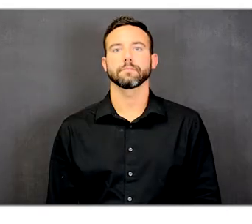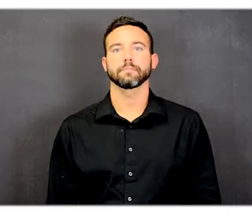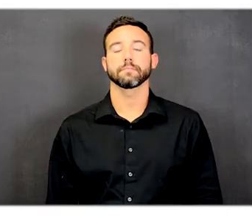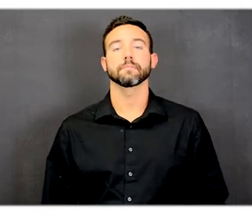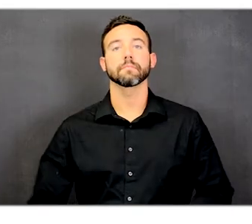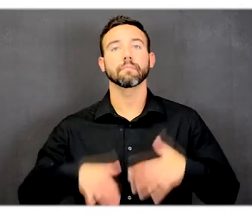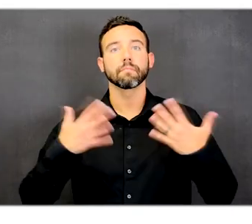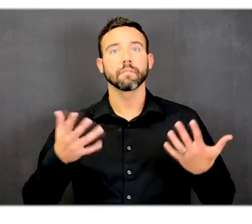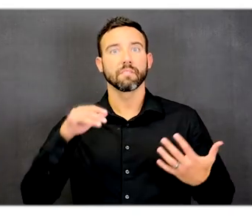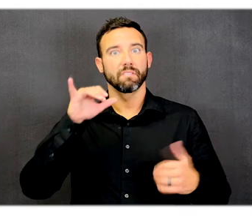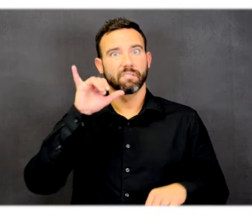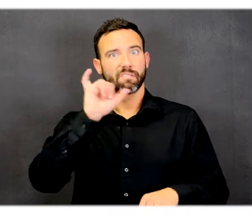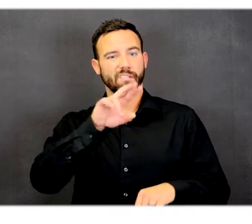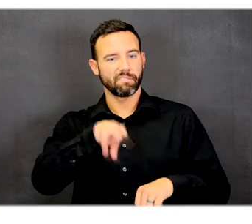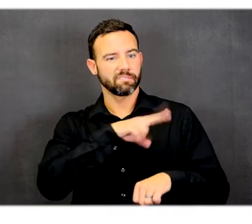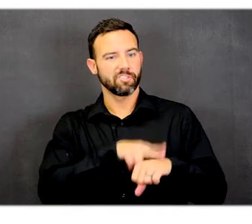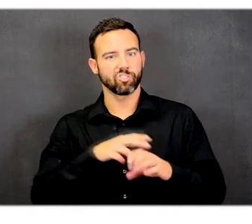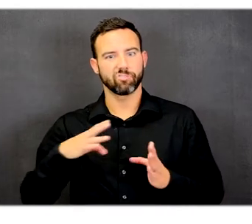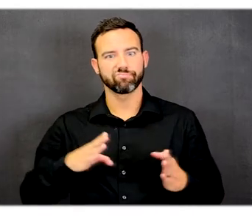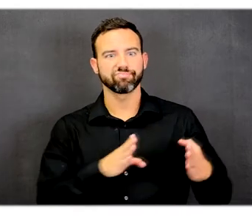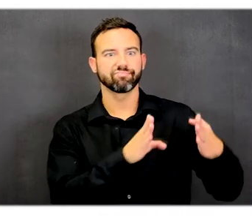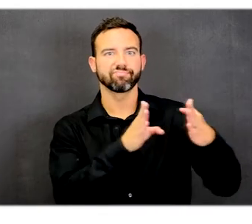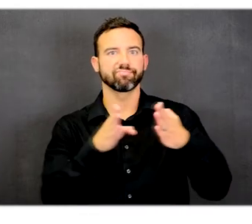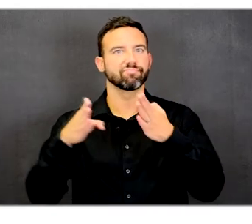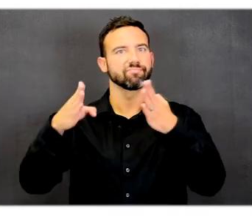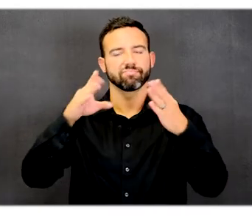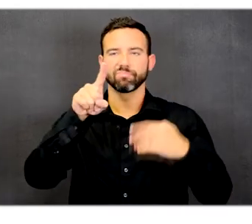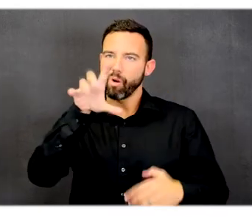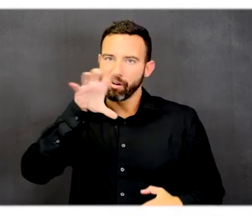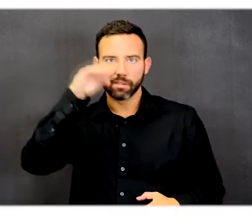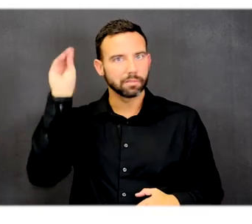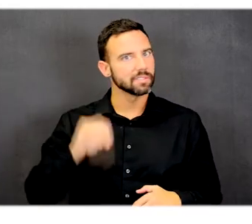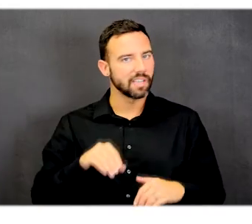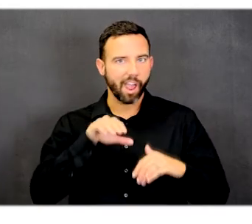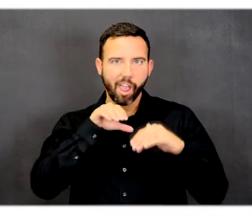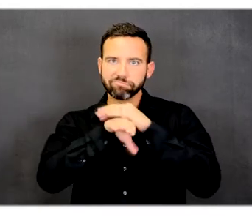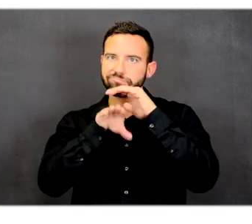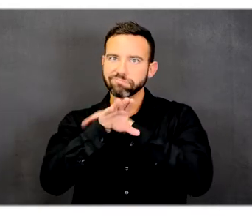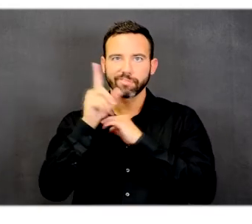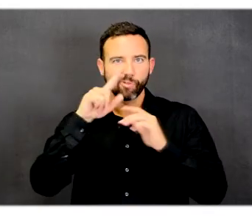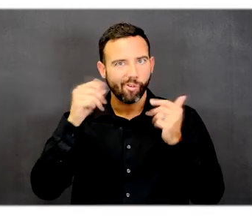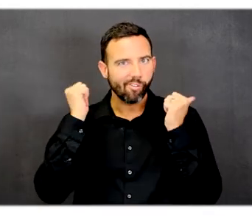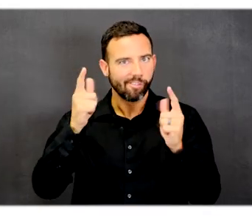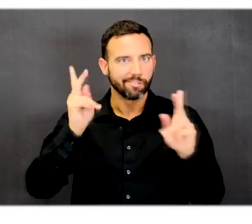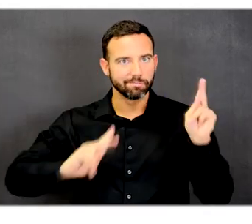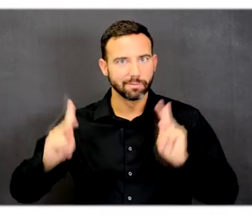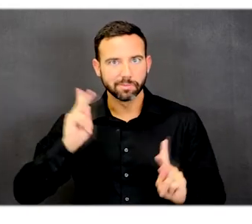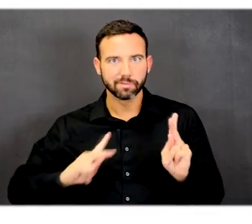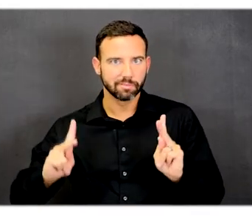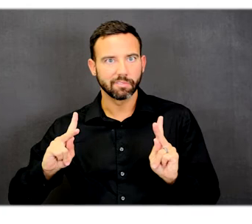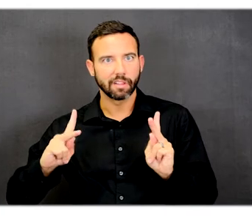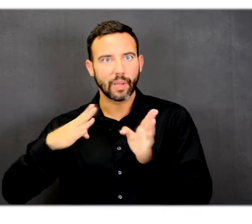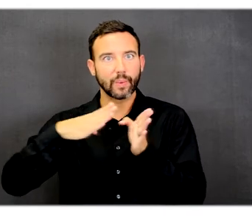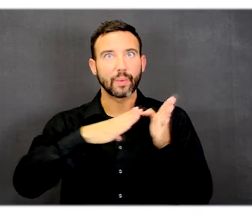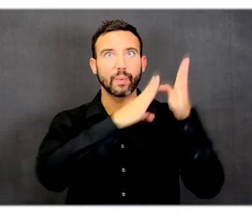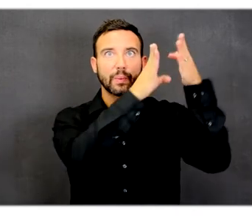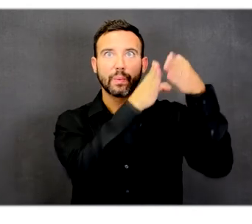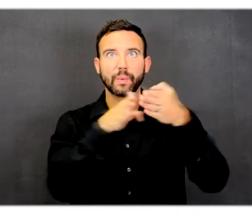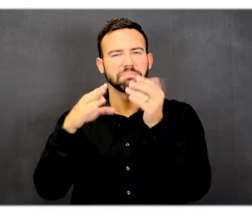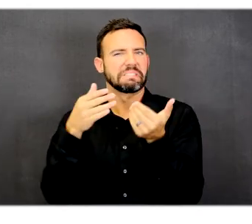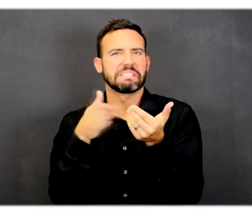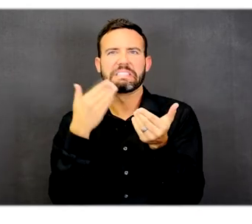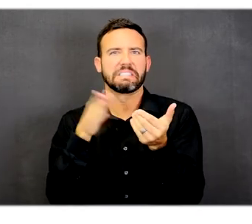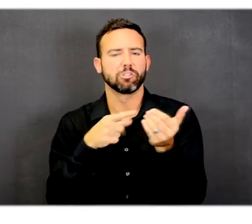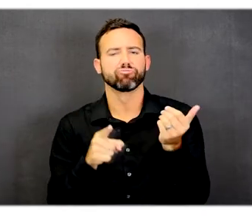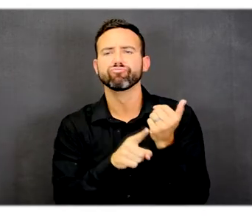This nature path is about 100% accessible and winds through these paved areas so that they are easy to navigate.